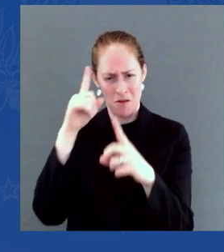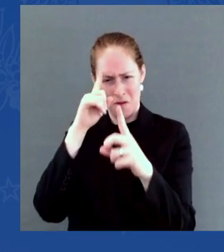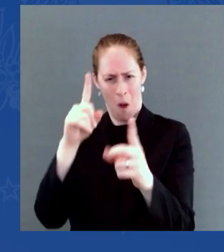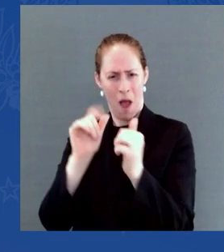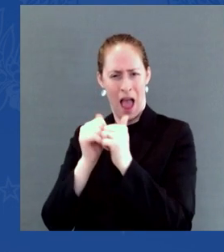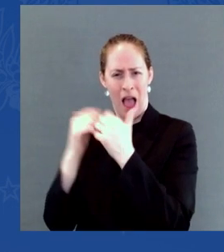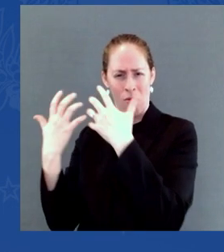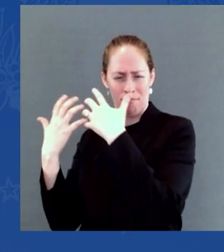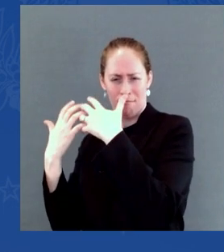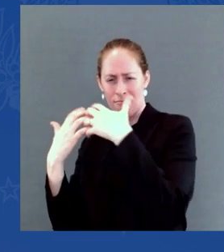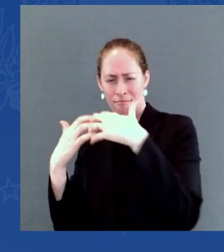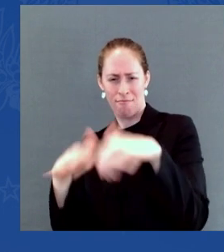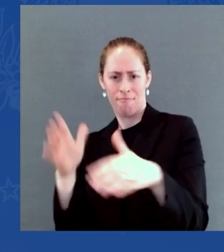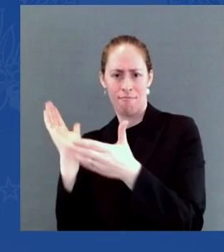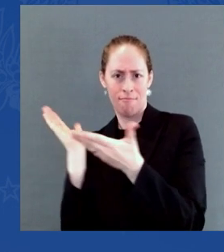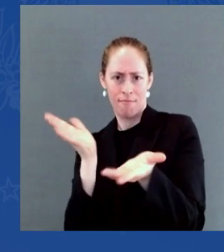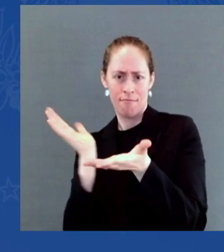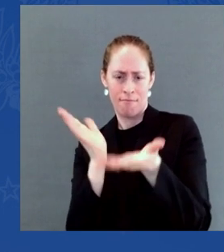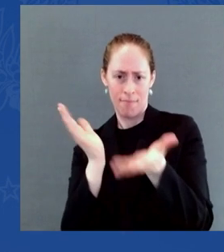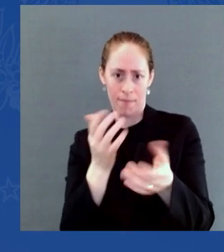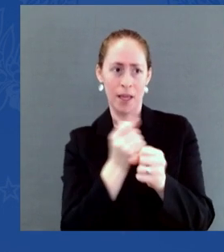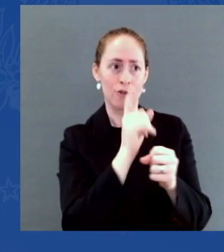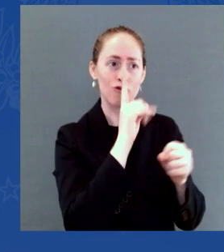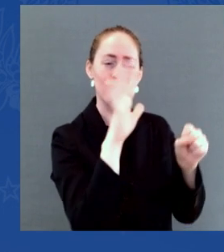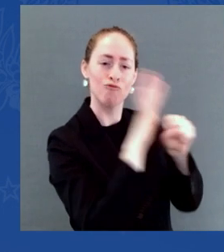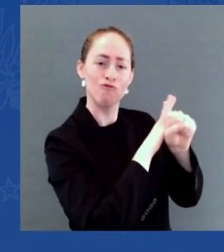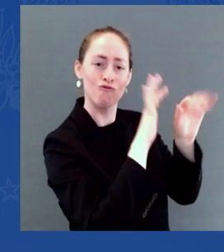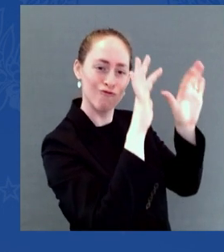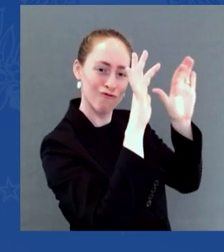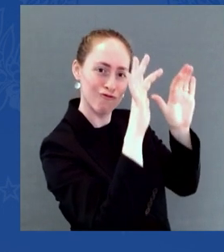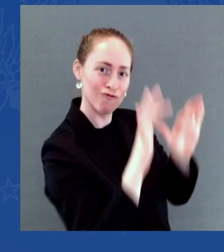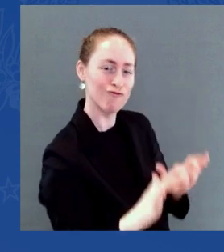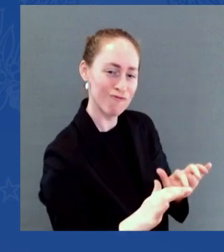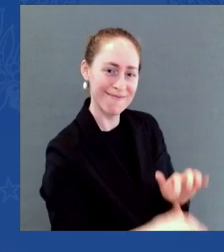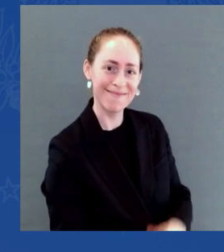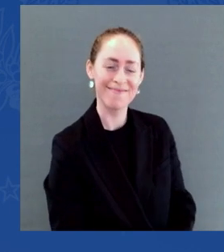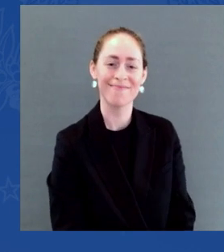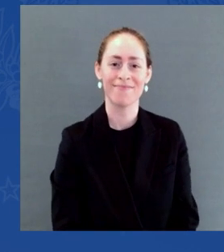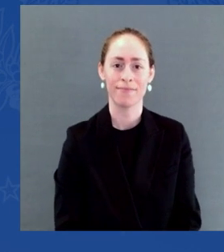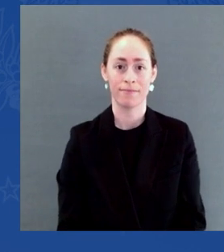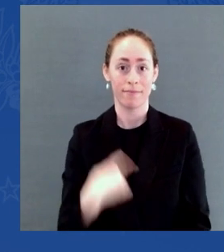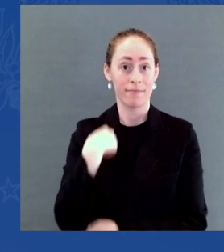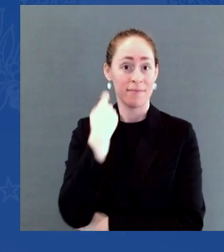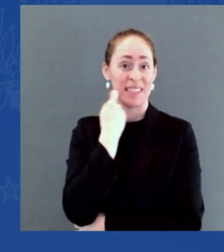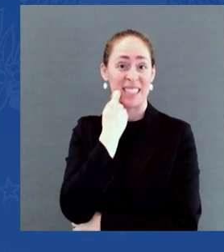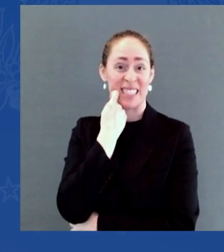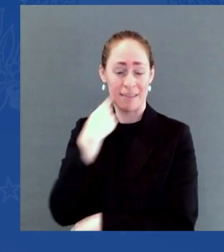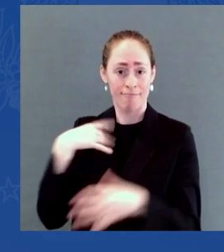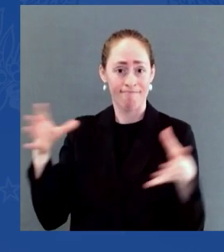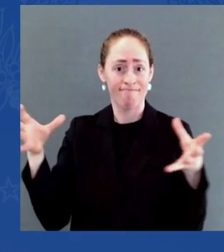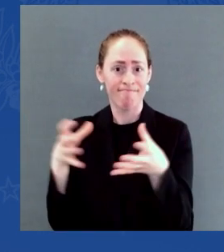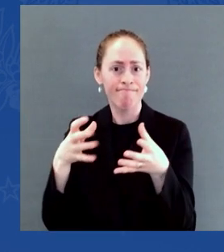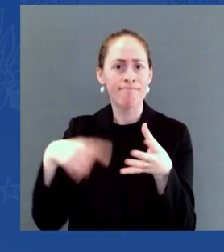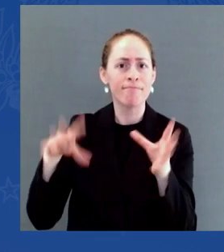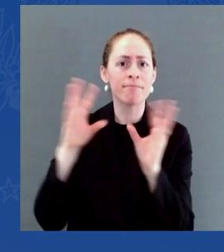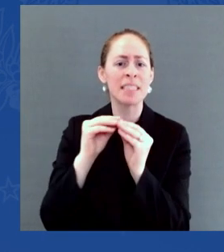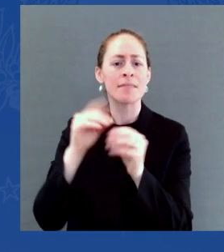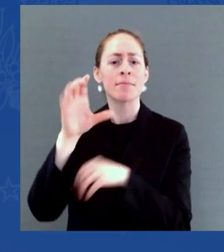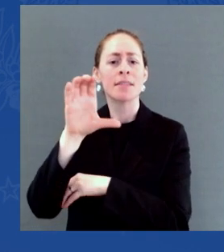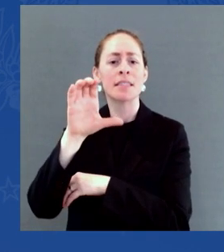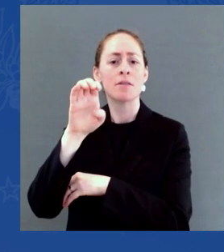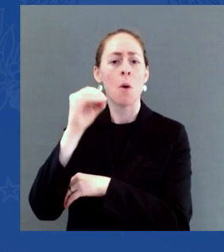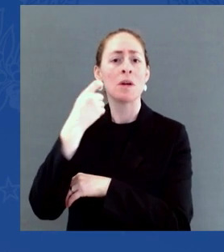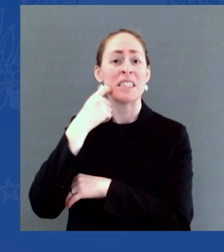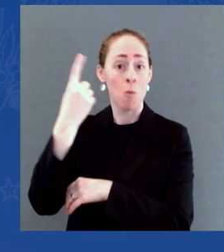the steps we've taken, he said, and I quote, the combination of private enterprise and government working together has been really successful